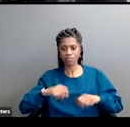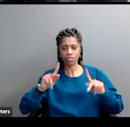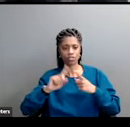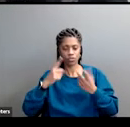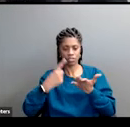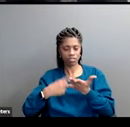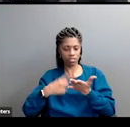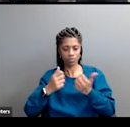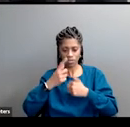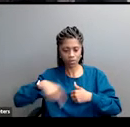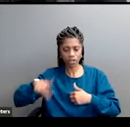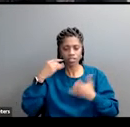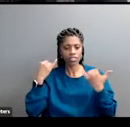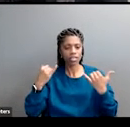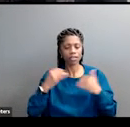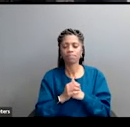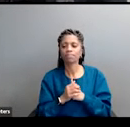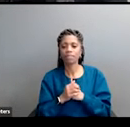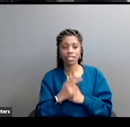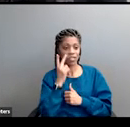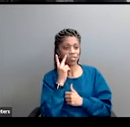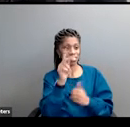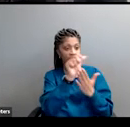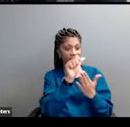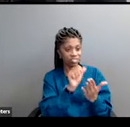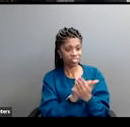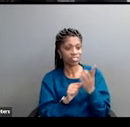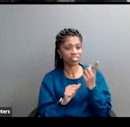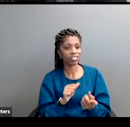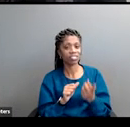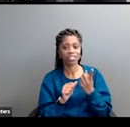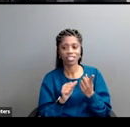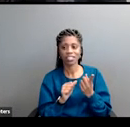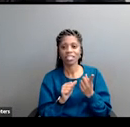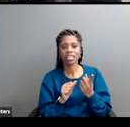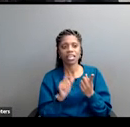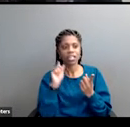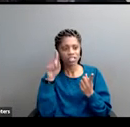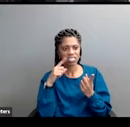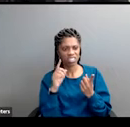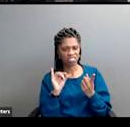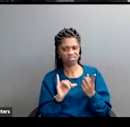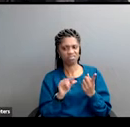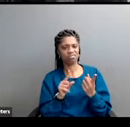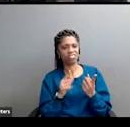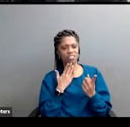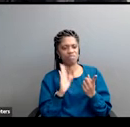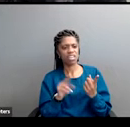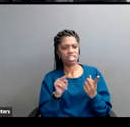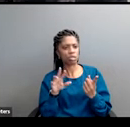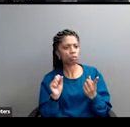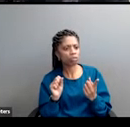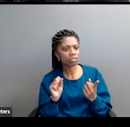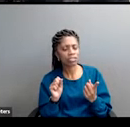here um you can see the agenda it looks like it's going to be full of bad news and you know hey welcome to 2022